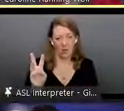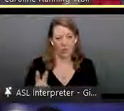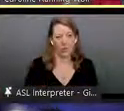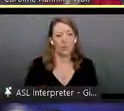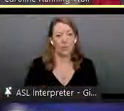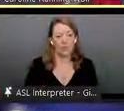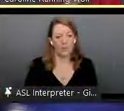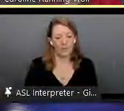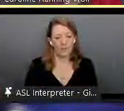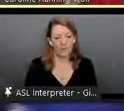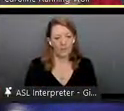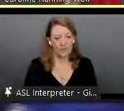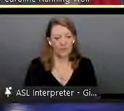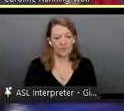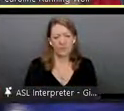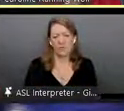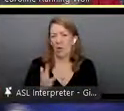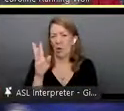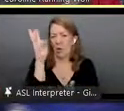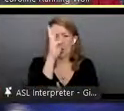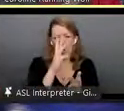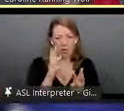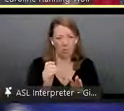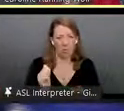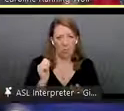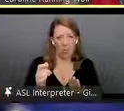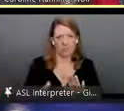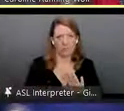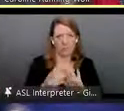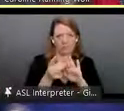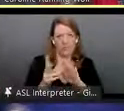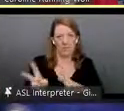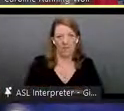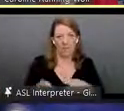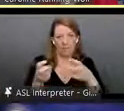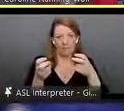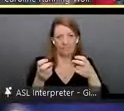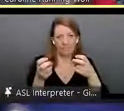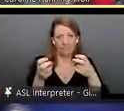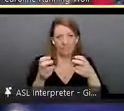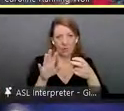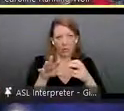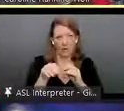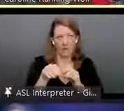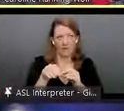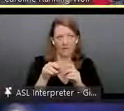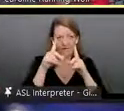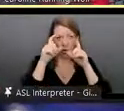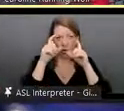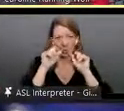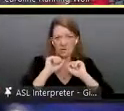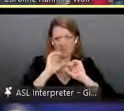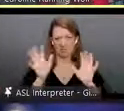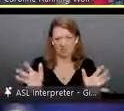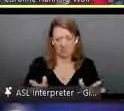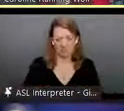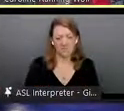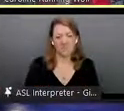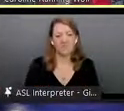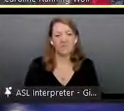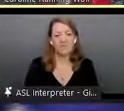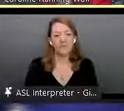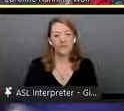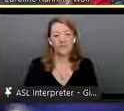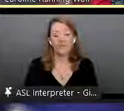don't worry it's not going to upload your photos anywhere it only uses